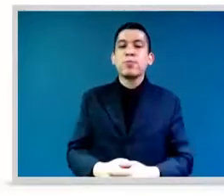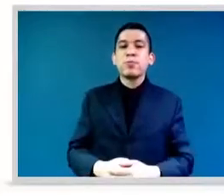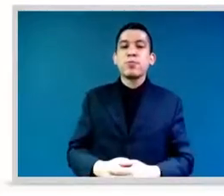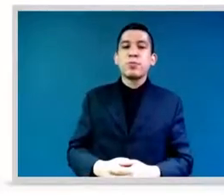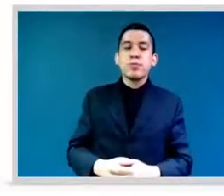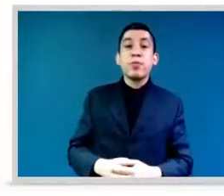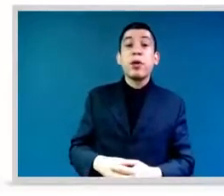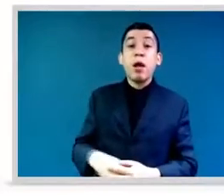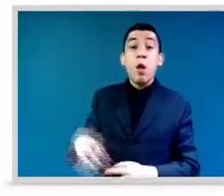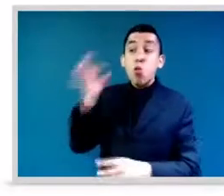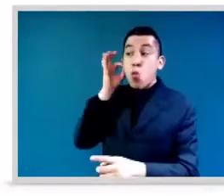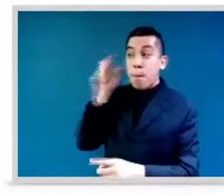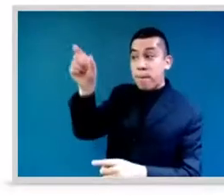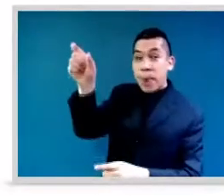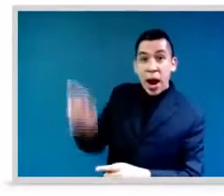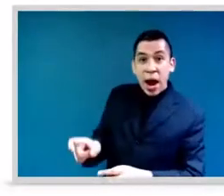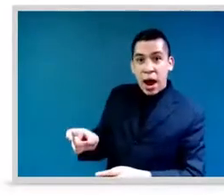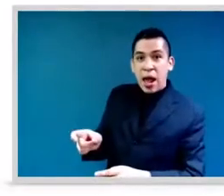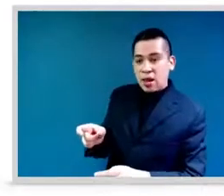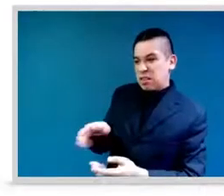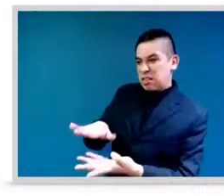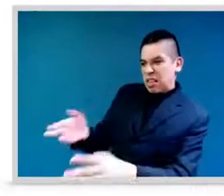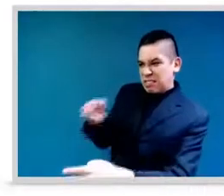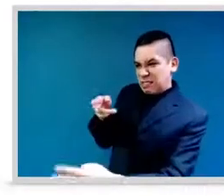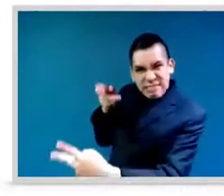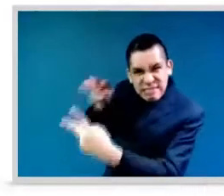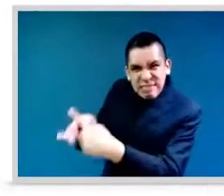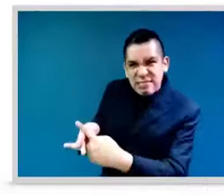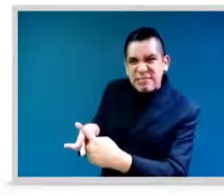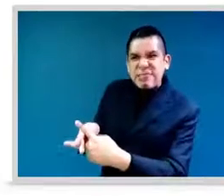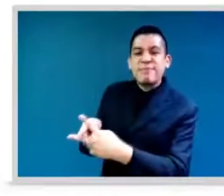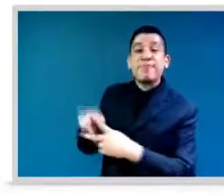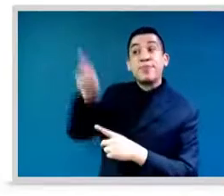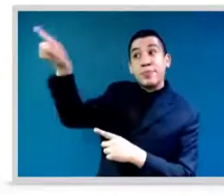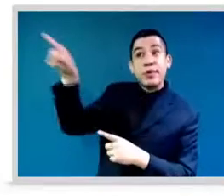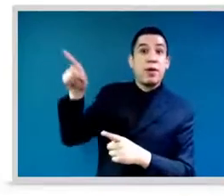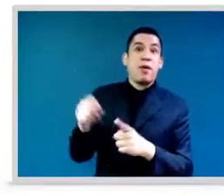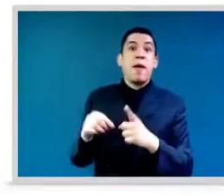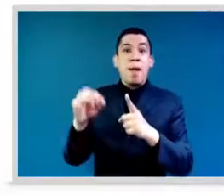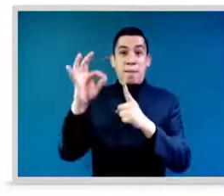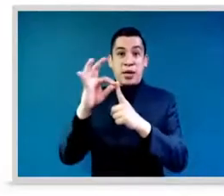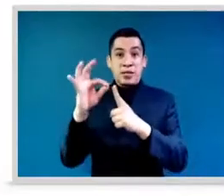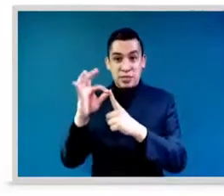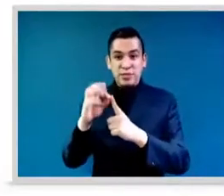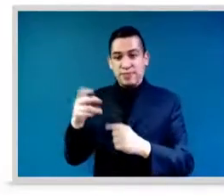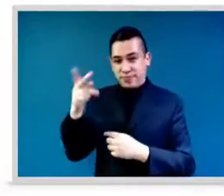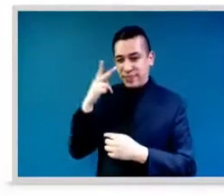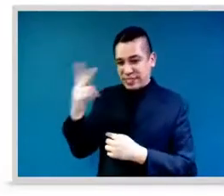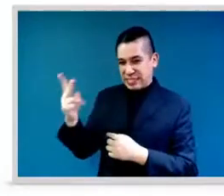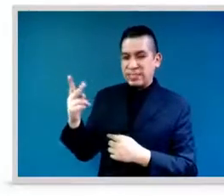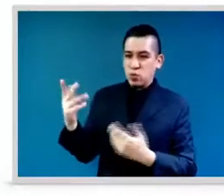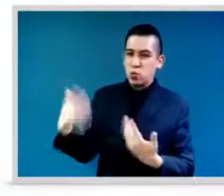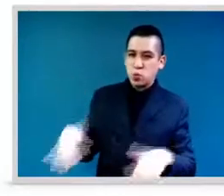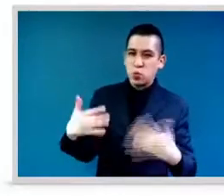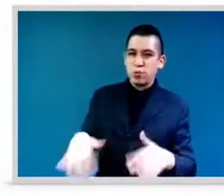yes, there are obstacles, there are stereotypes, there is stigma. But if we just say, well, that's the way it is and we're not going to